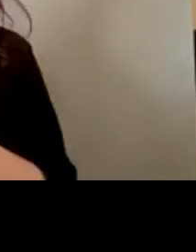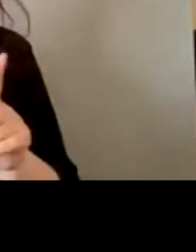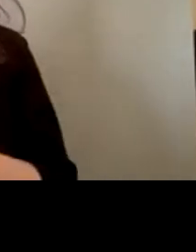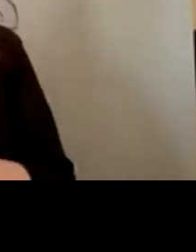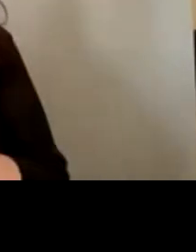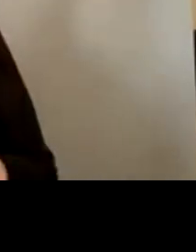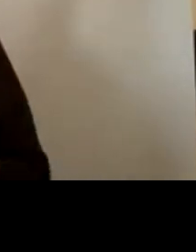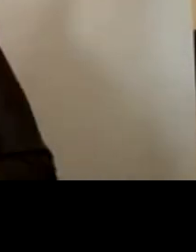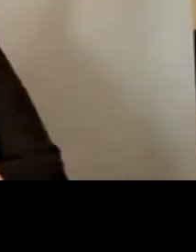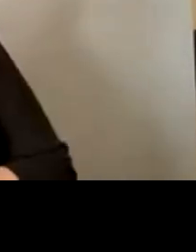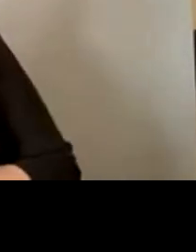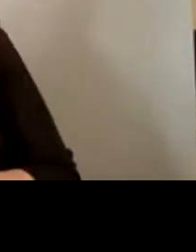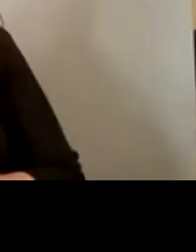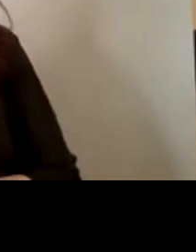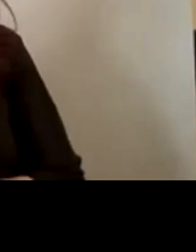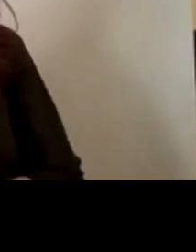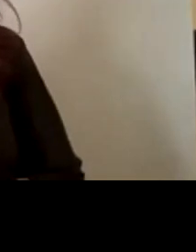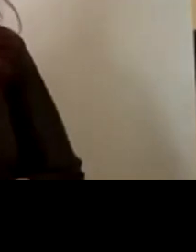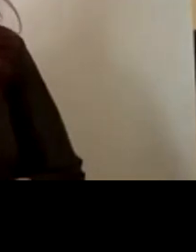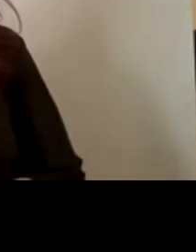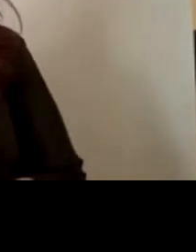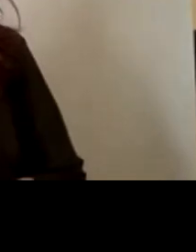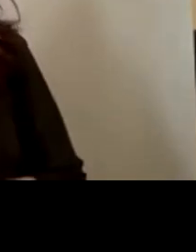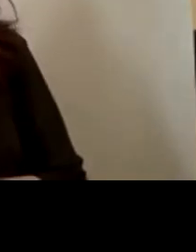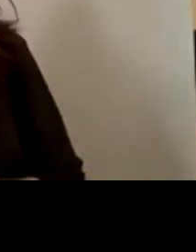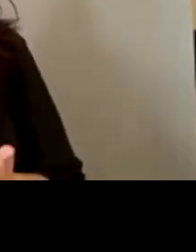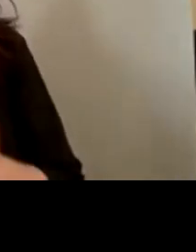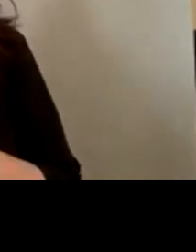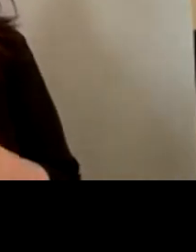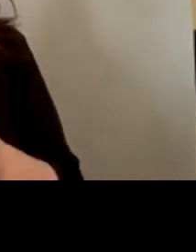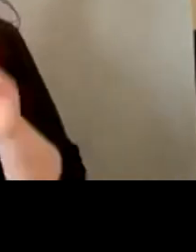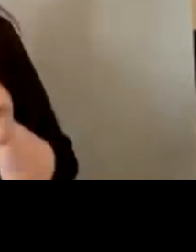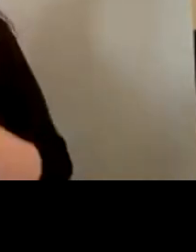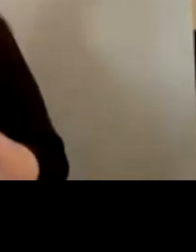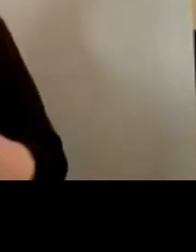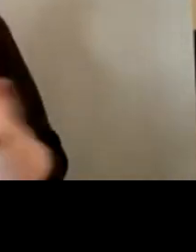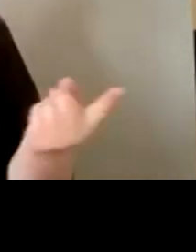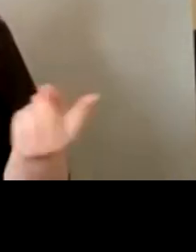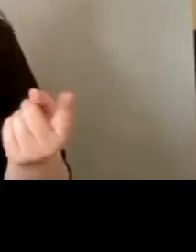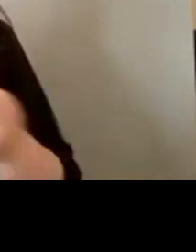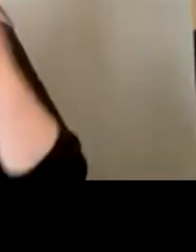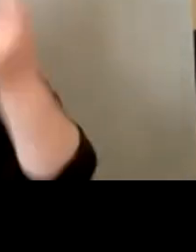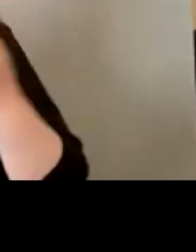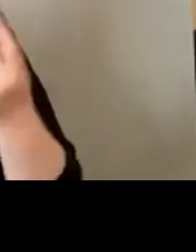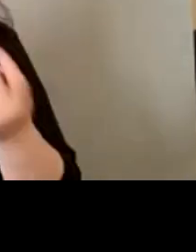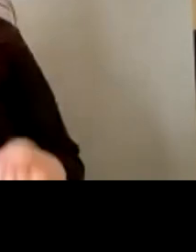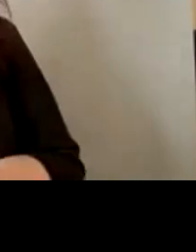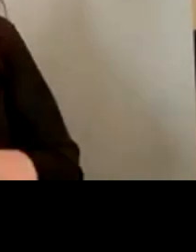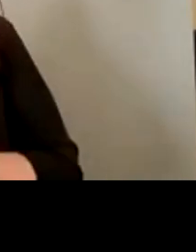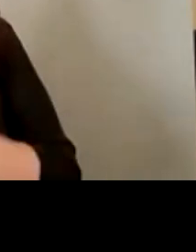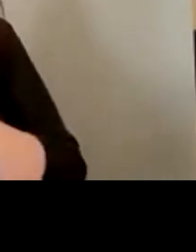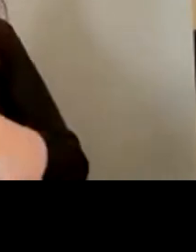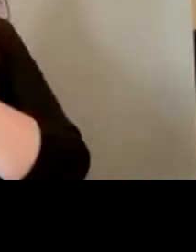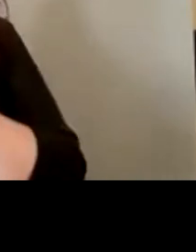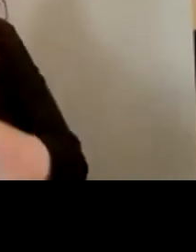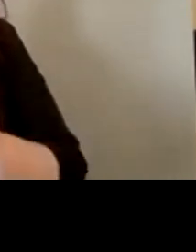mcdonald i really hope that some of you will consider uh submitting a digital poster for